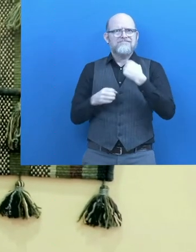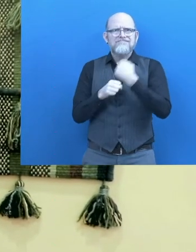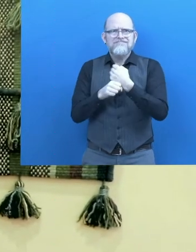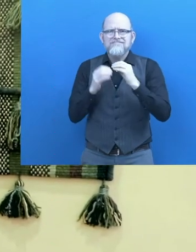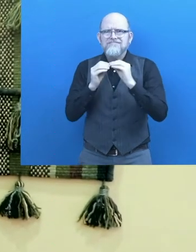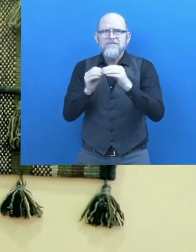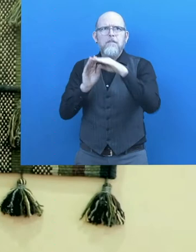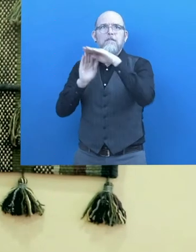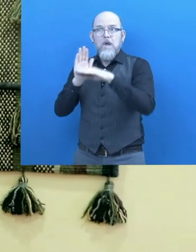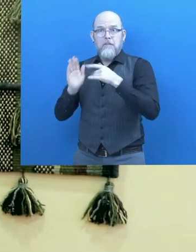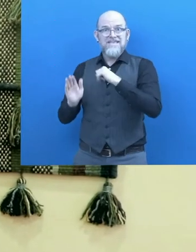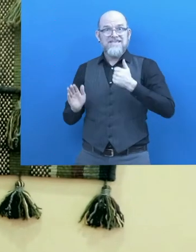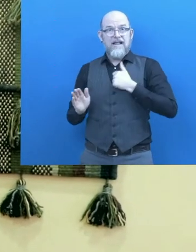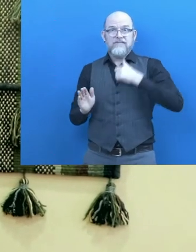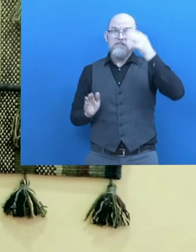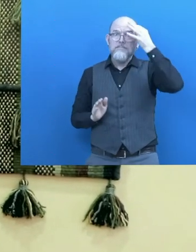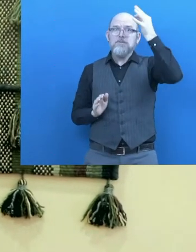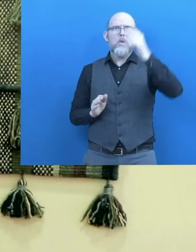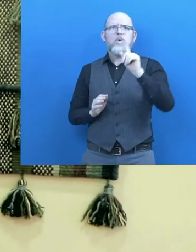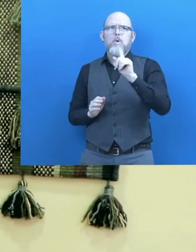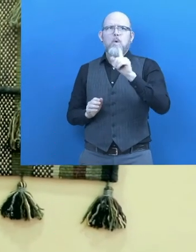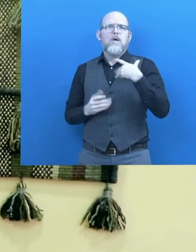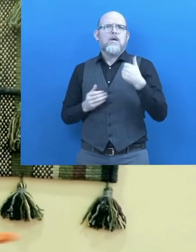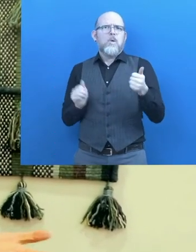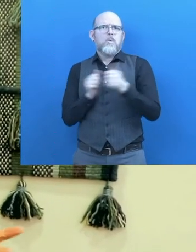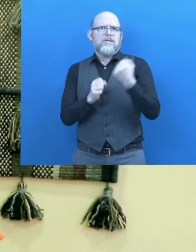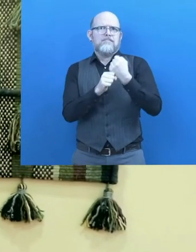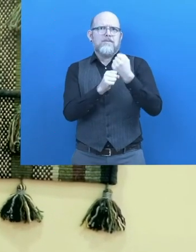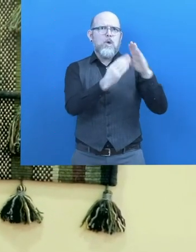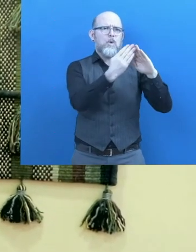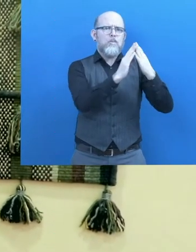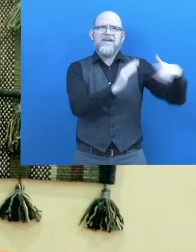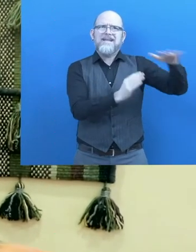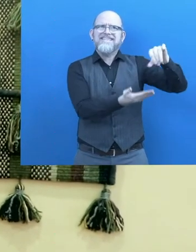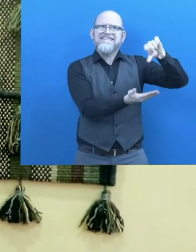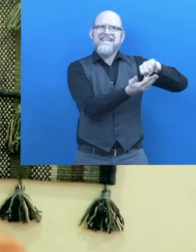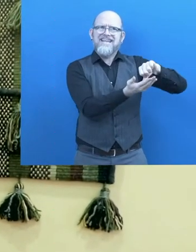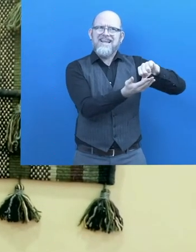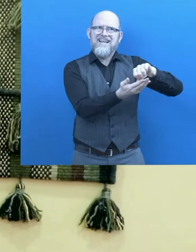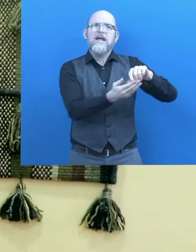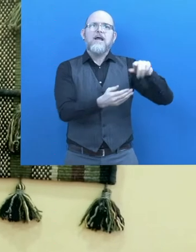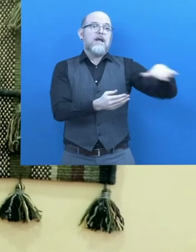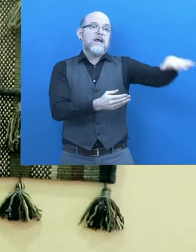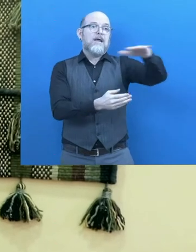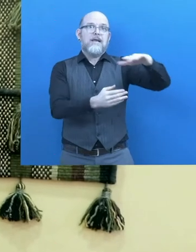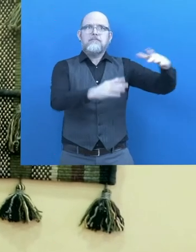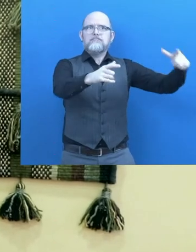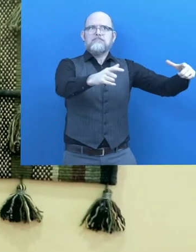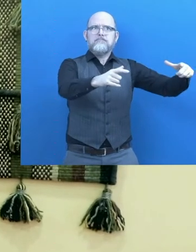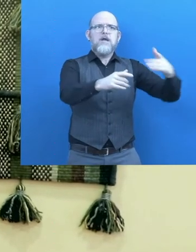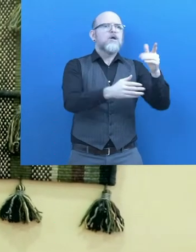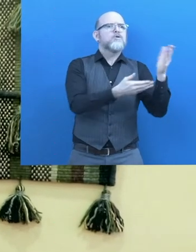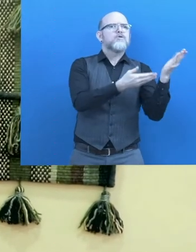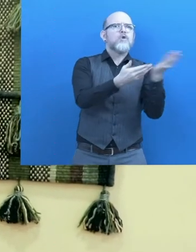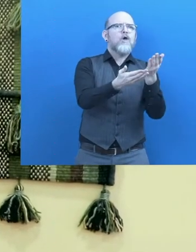organization rather than that what we did is we reached out to centers in the community that provide services for